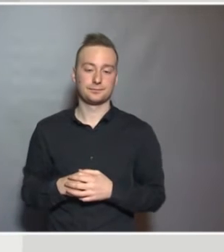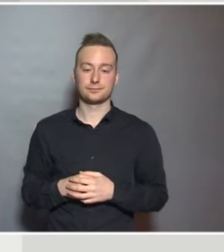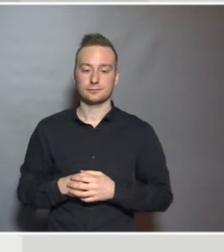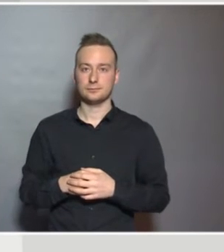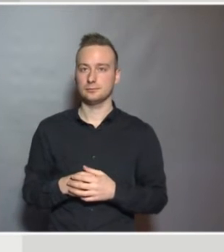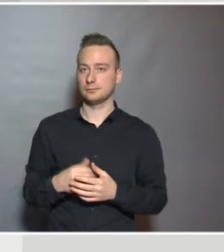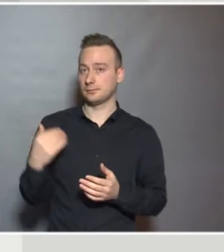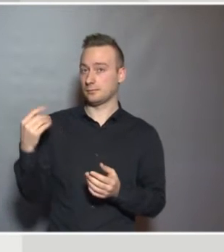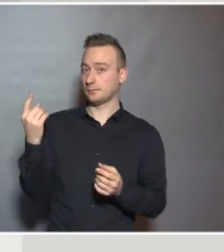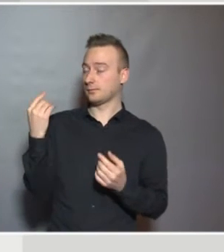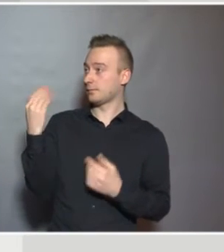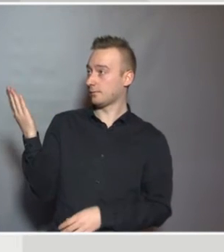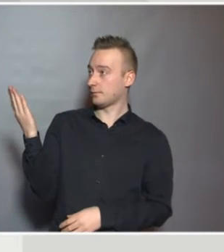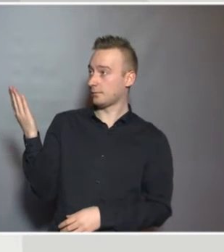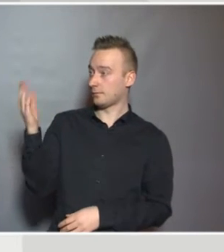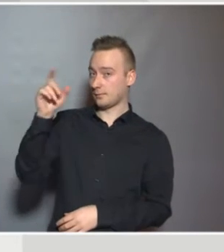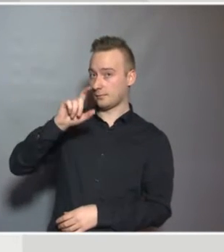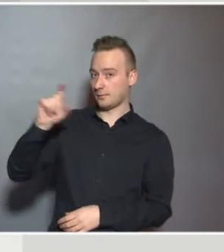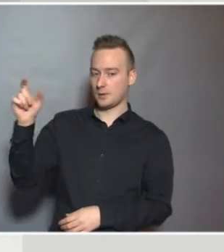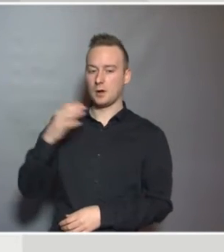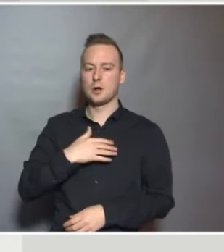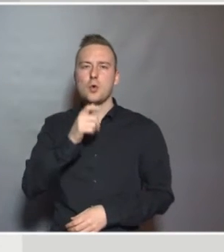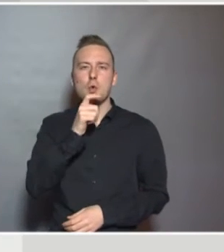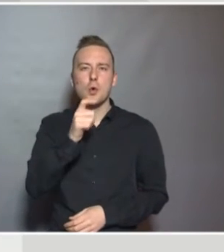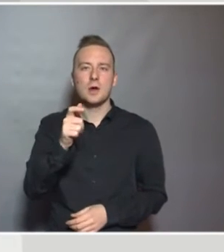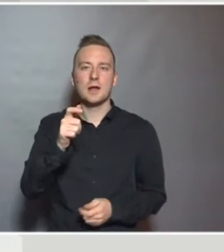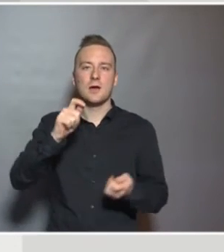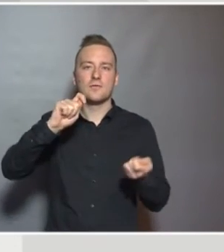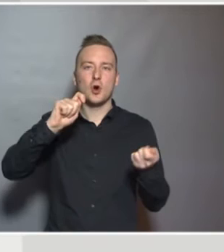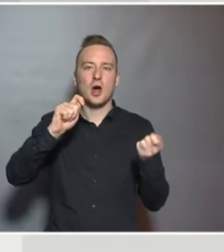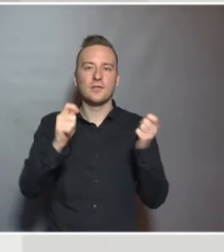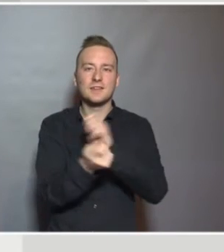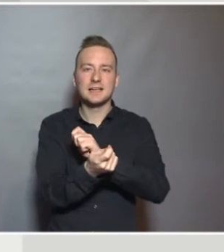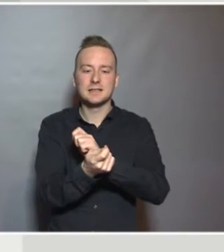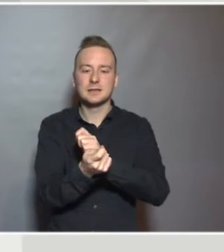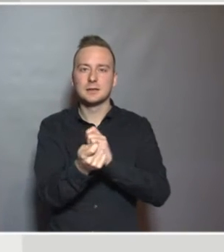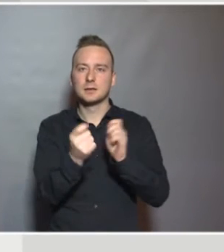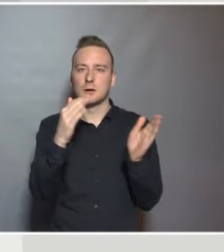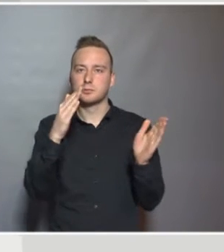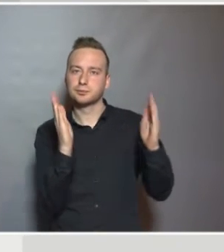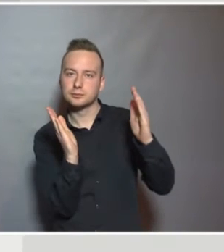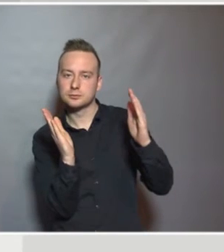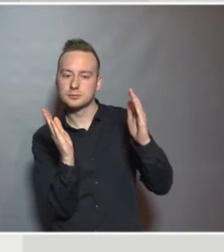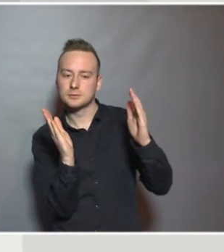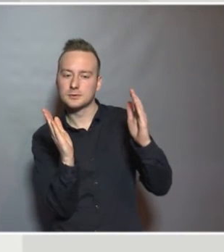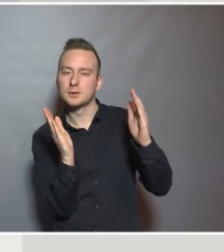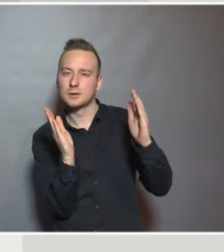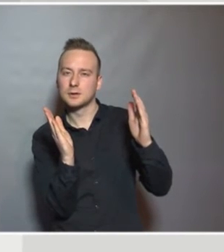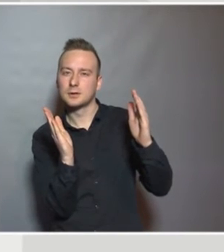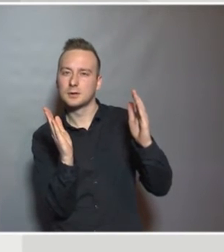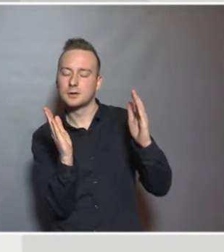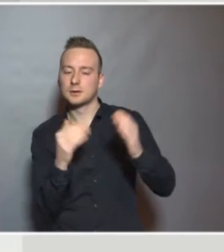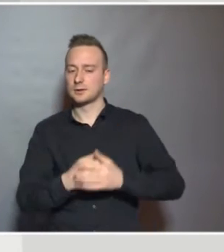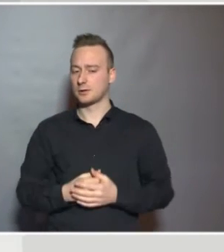I'm showing at the moment, I've actually got the word changing in italics, and that's quite deliberate